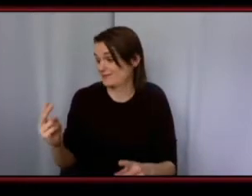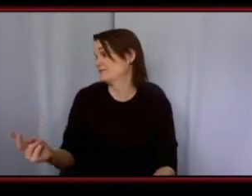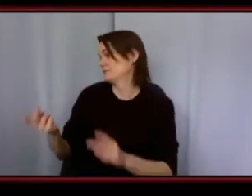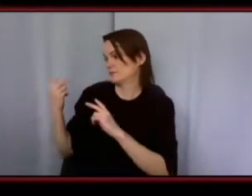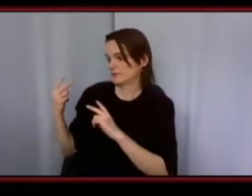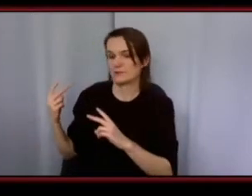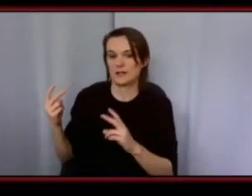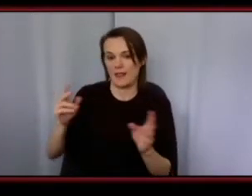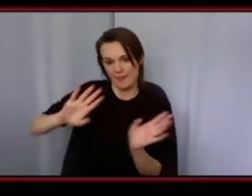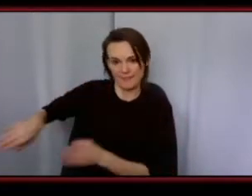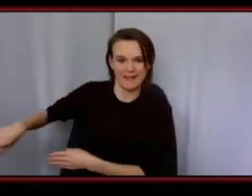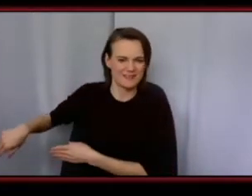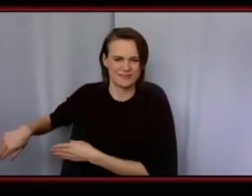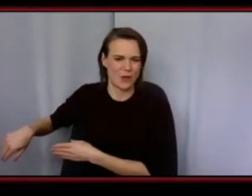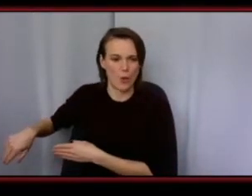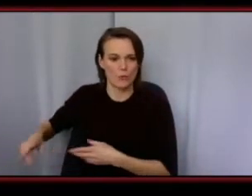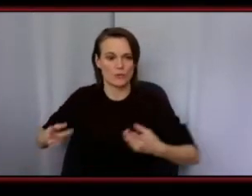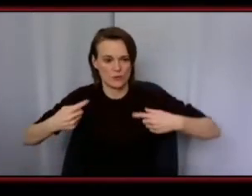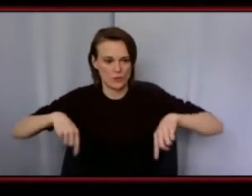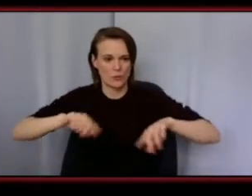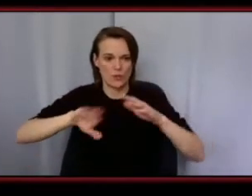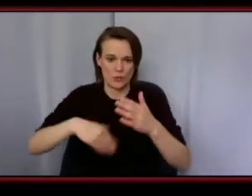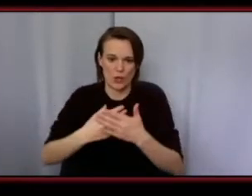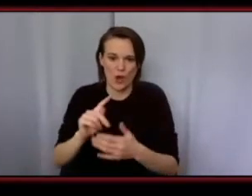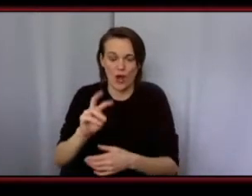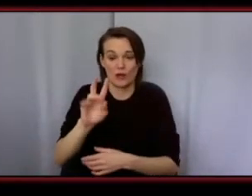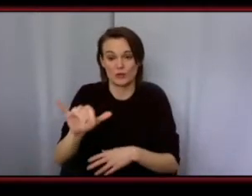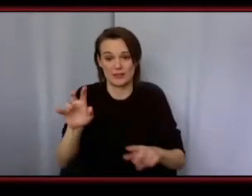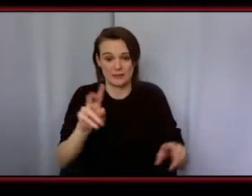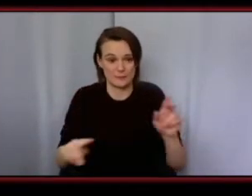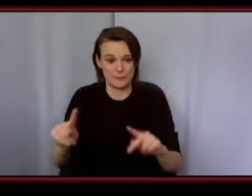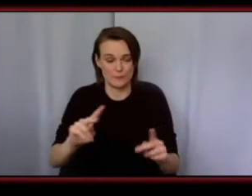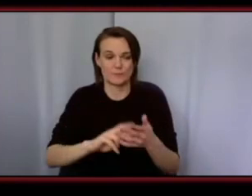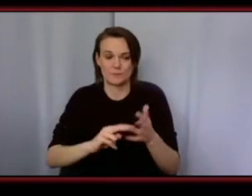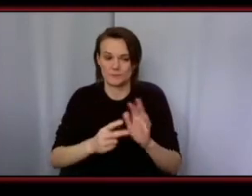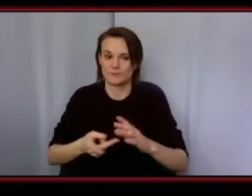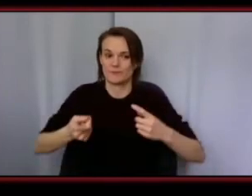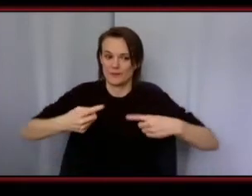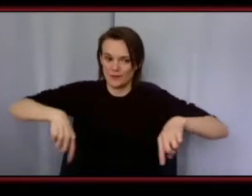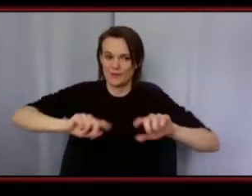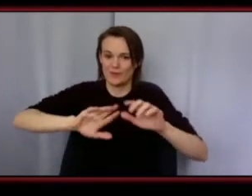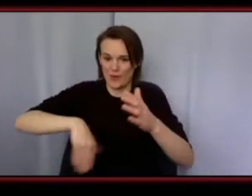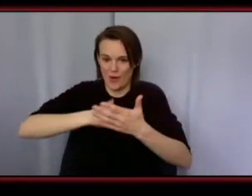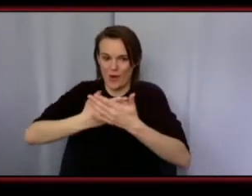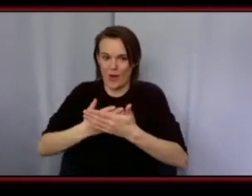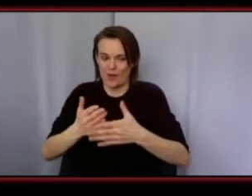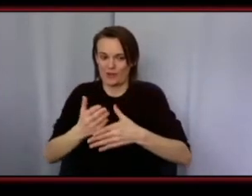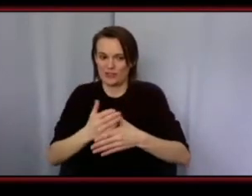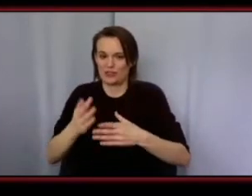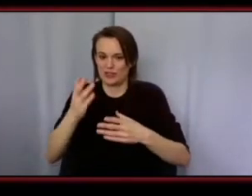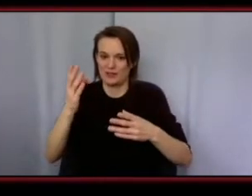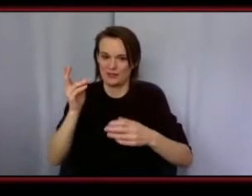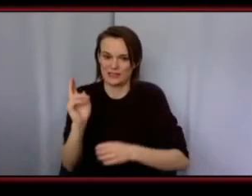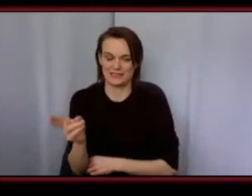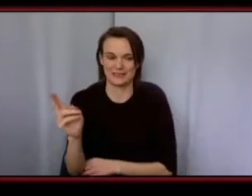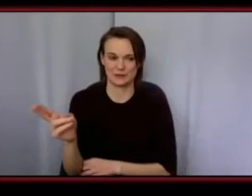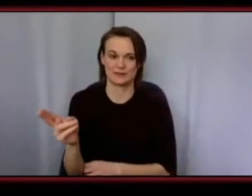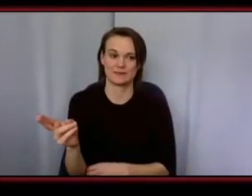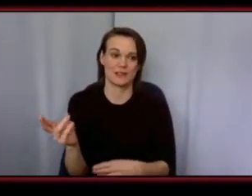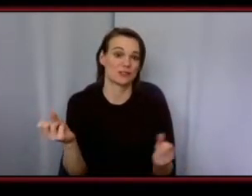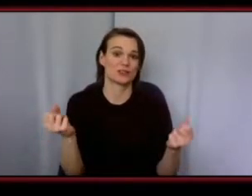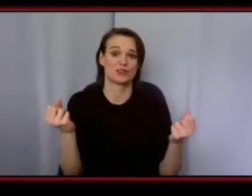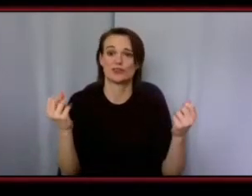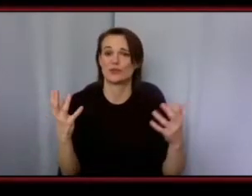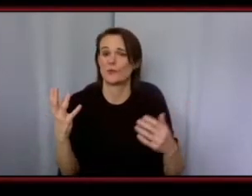all treaty people we all have a shared history and there's so much beauty out there if we just take the time to